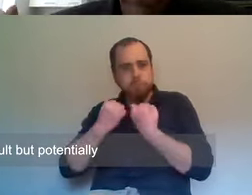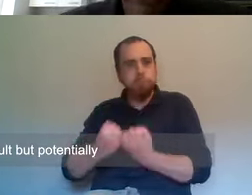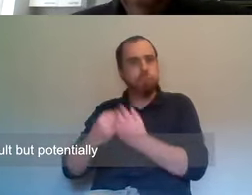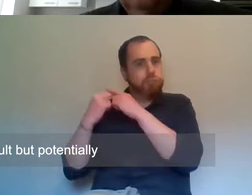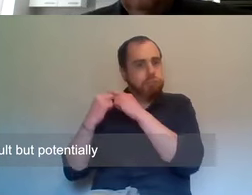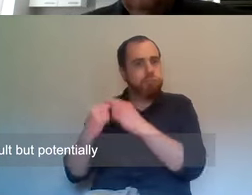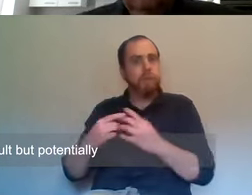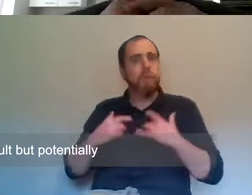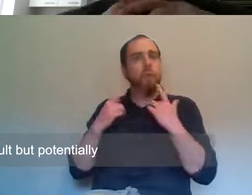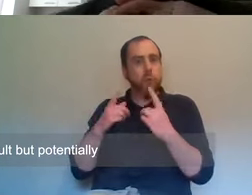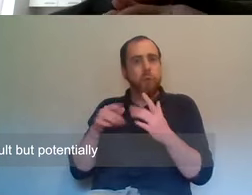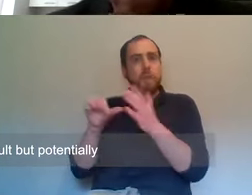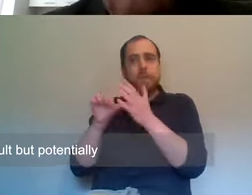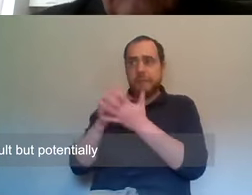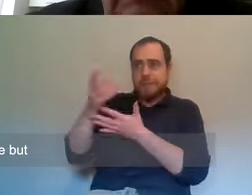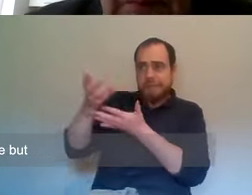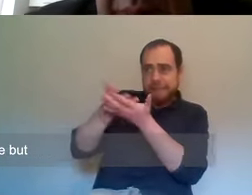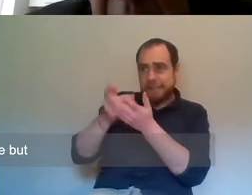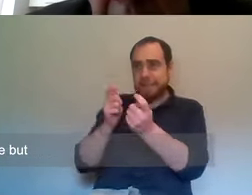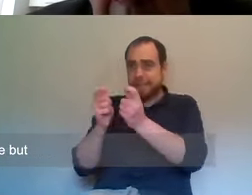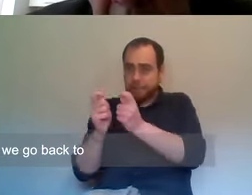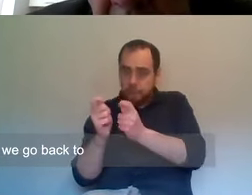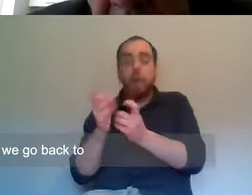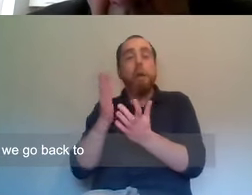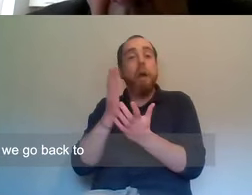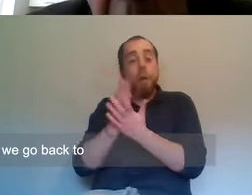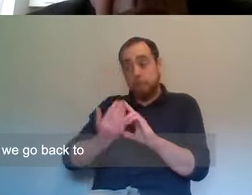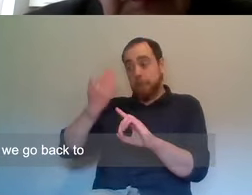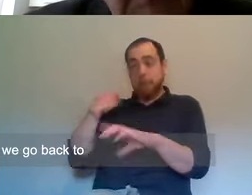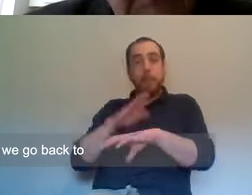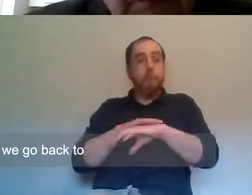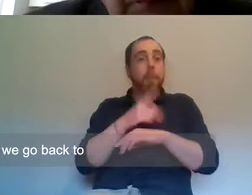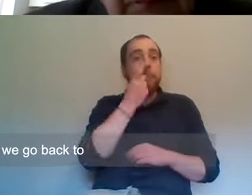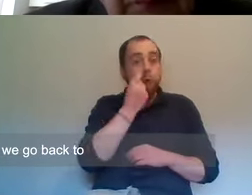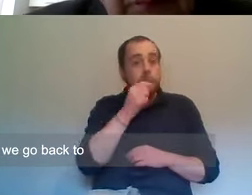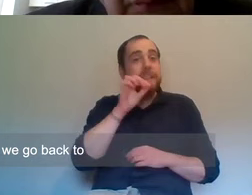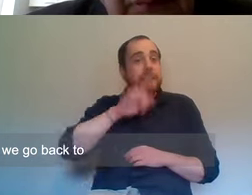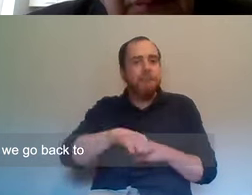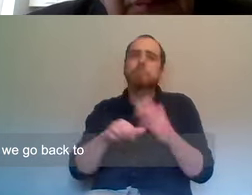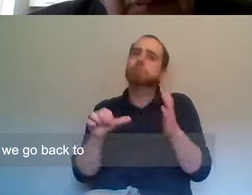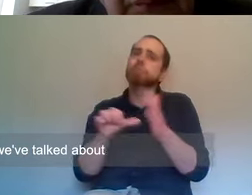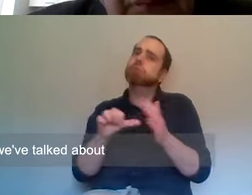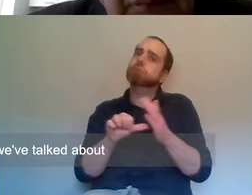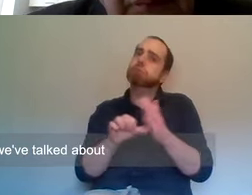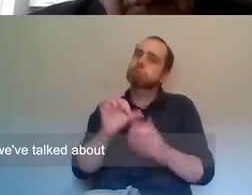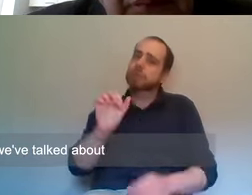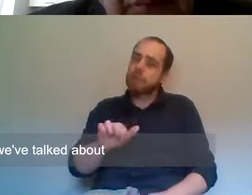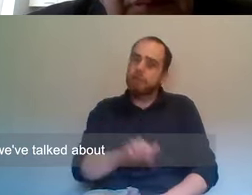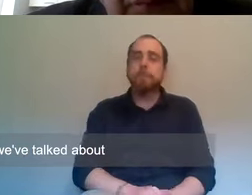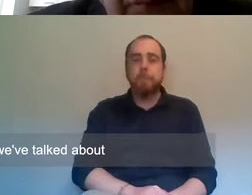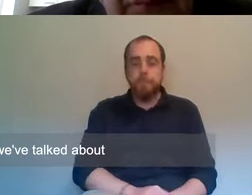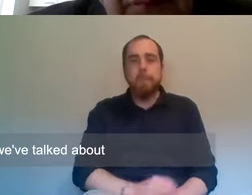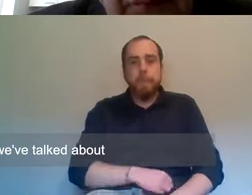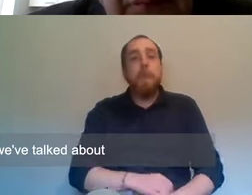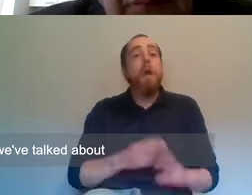potentially possible, but very difficult. So if we go back to, um, then, and, you we've